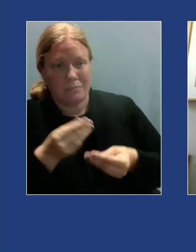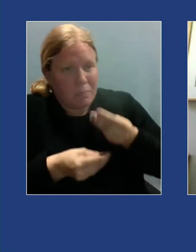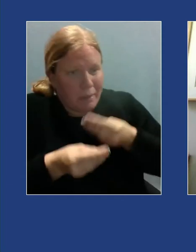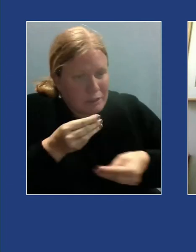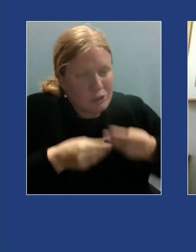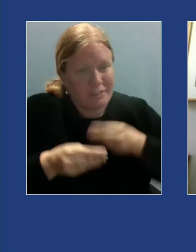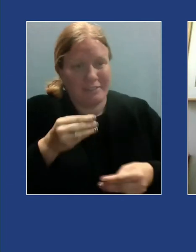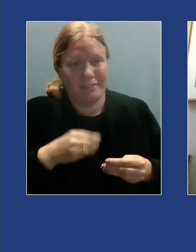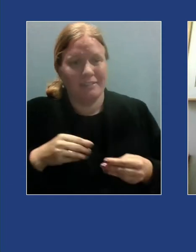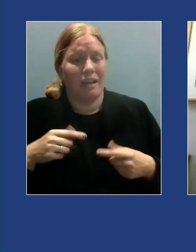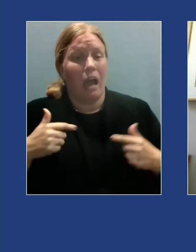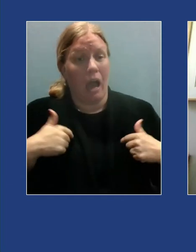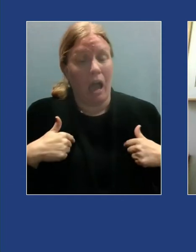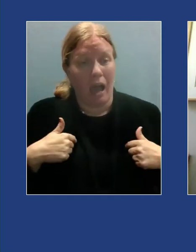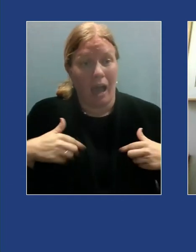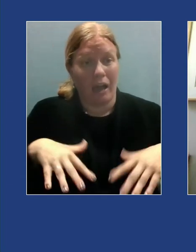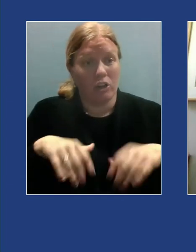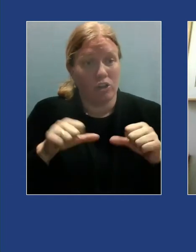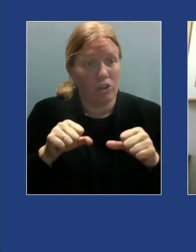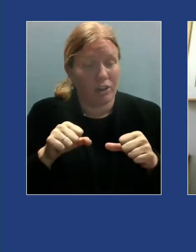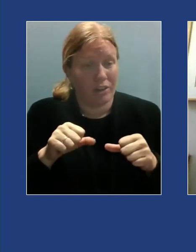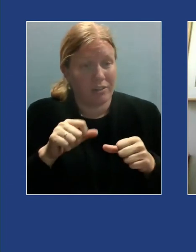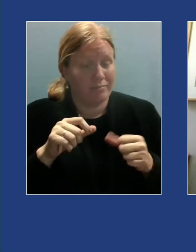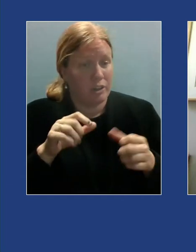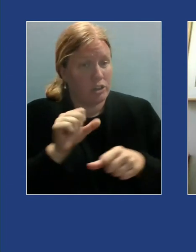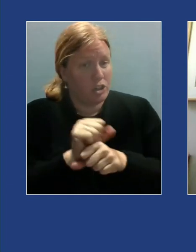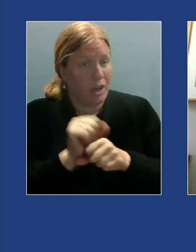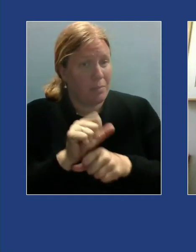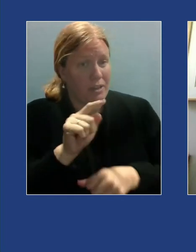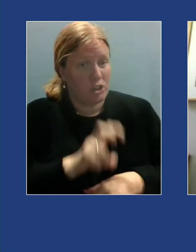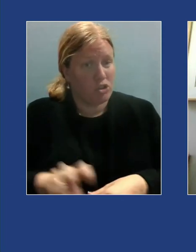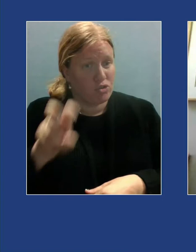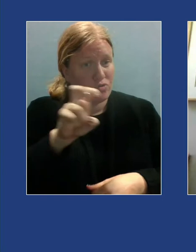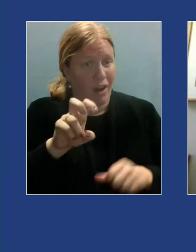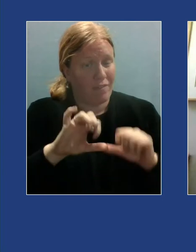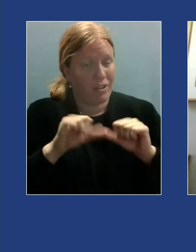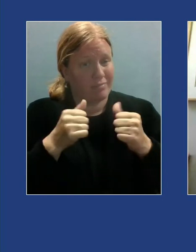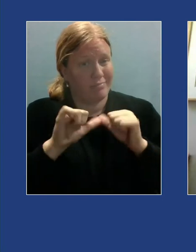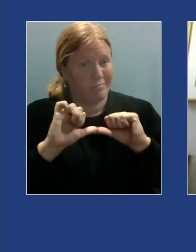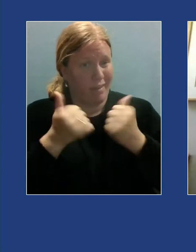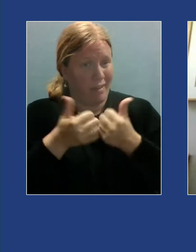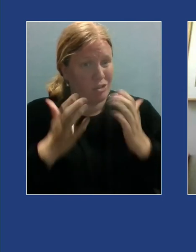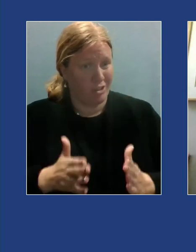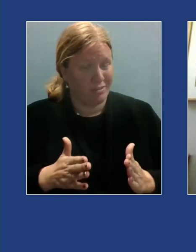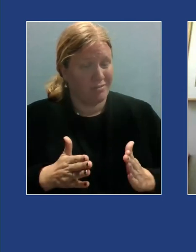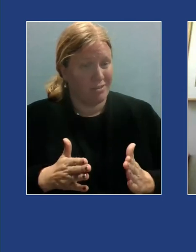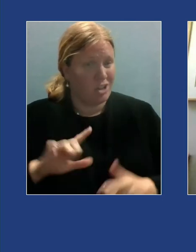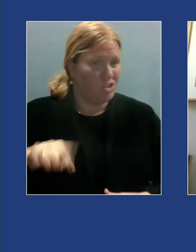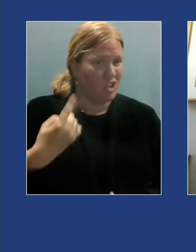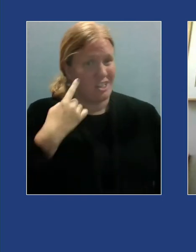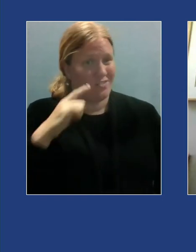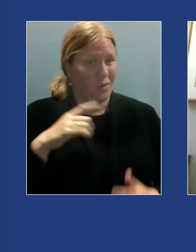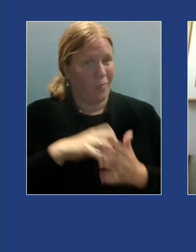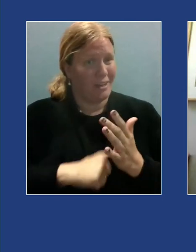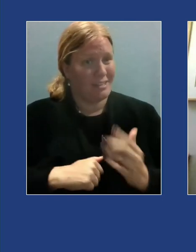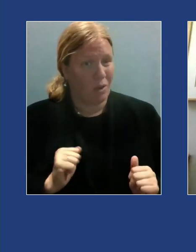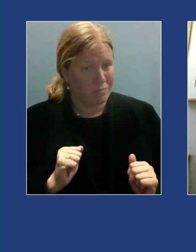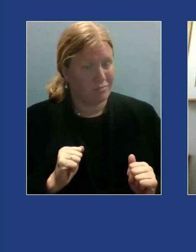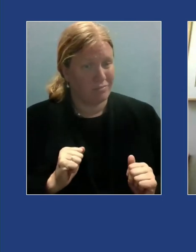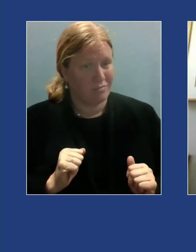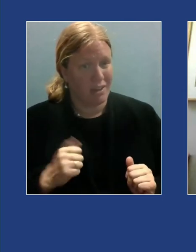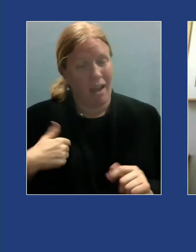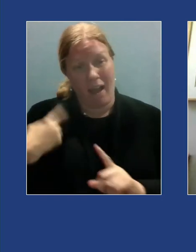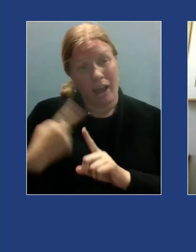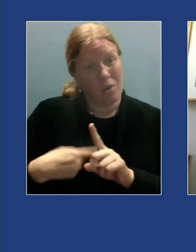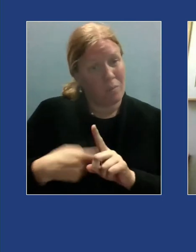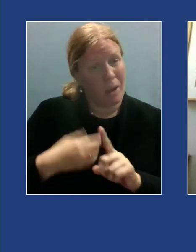discounts I'm all I also began participating in the gig economy I realized I could make good money by renting out my room on